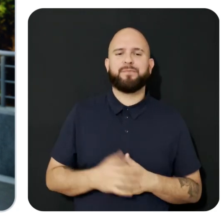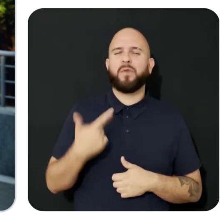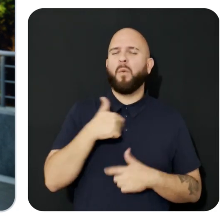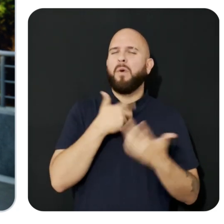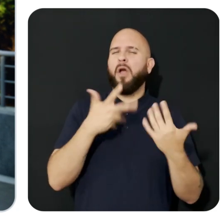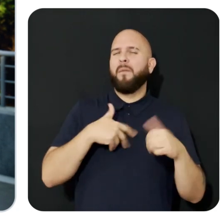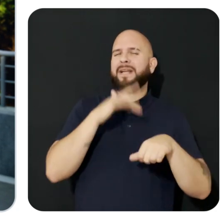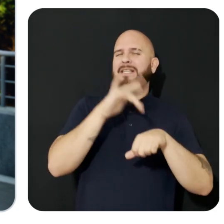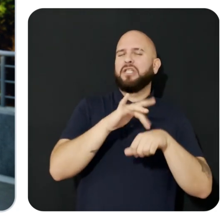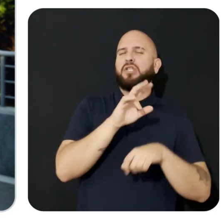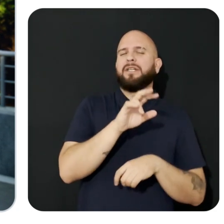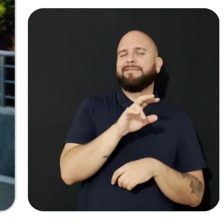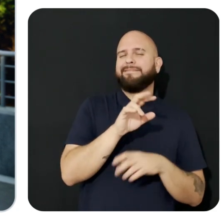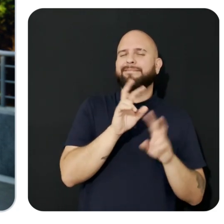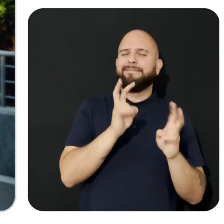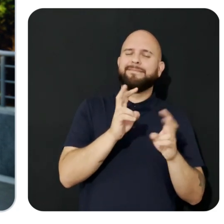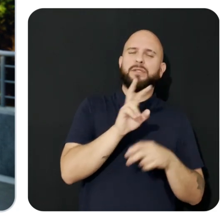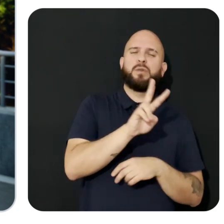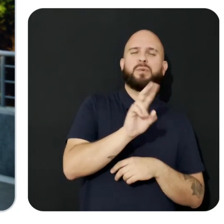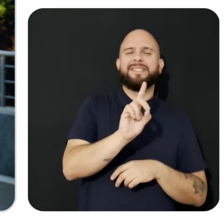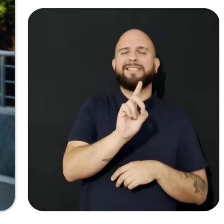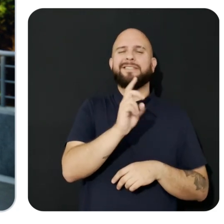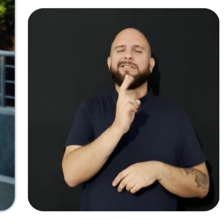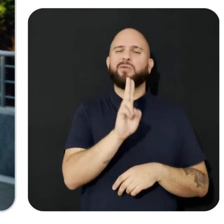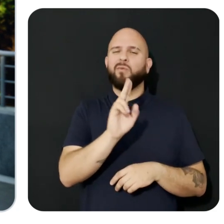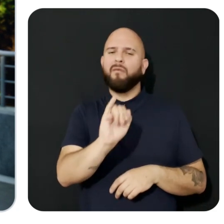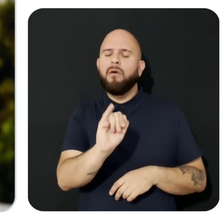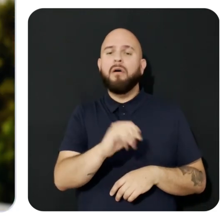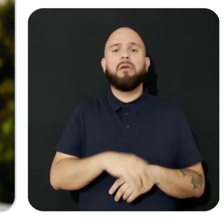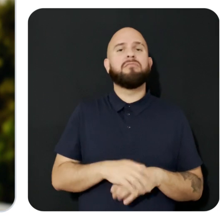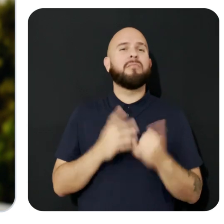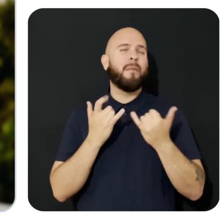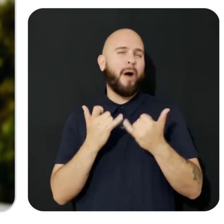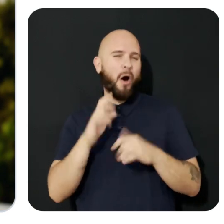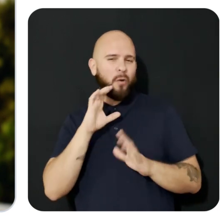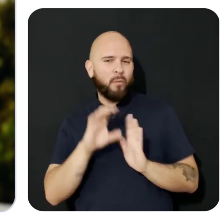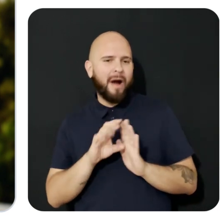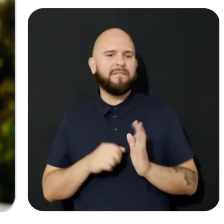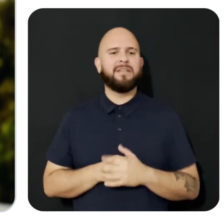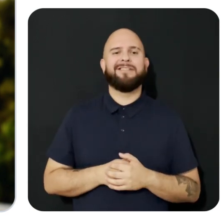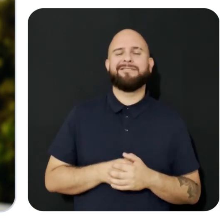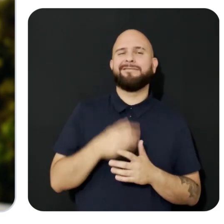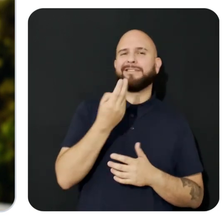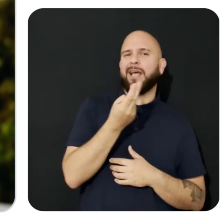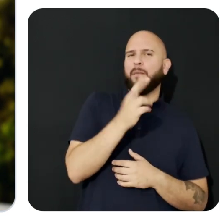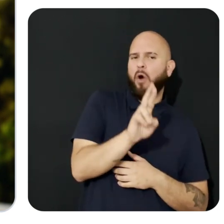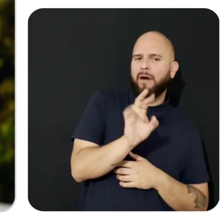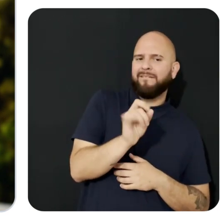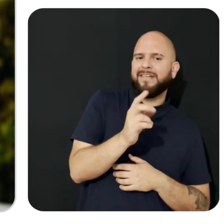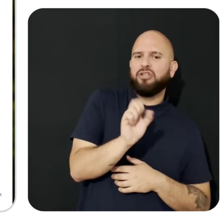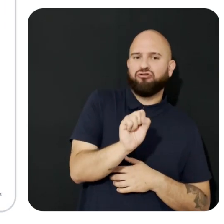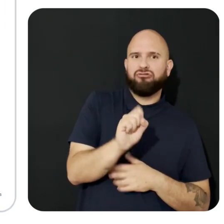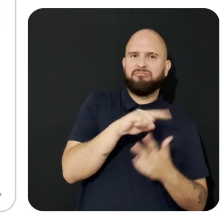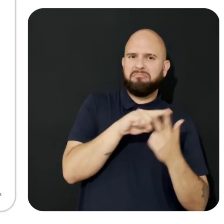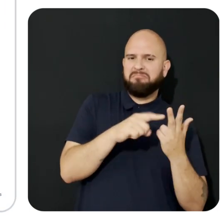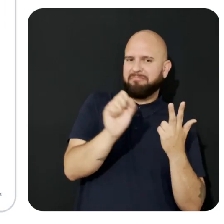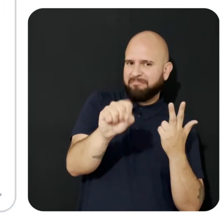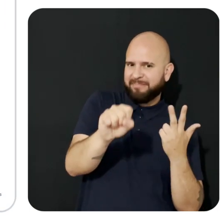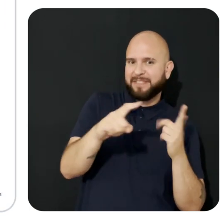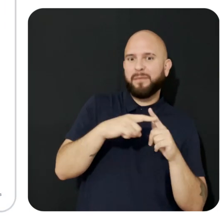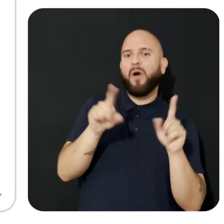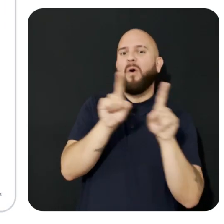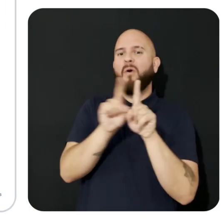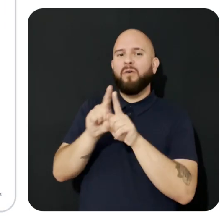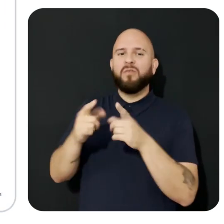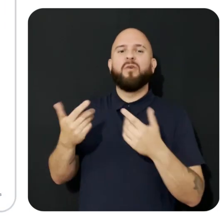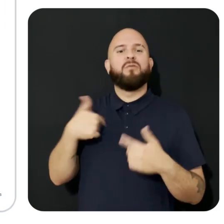2D UI, modern graphics, and mixed reality features. In addition to those core capabilities, Meta Spatial SDK